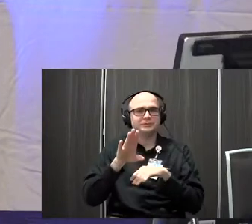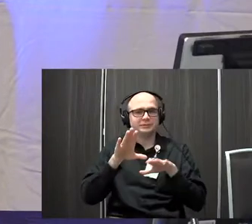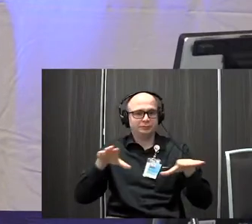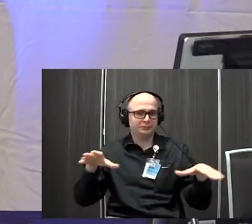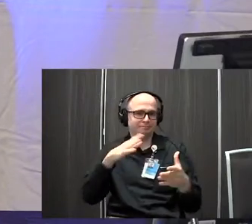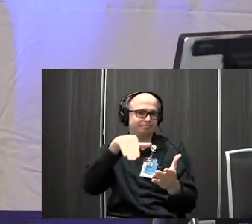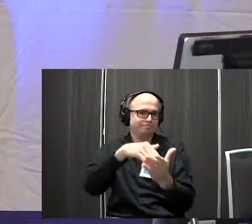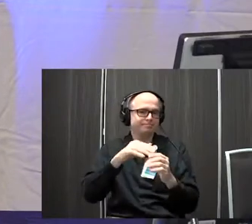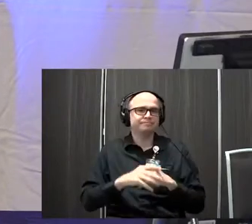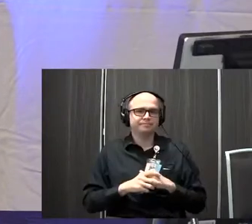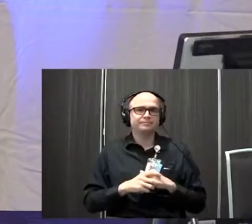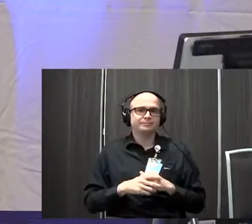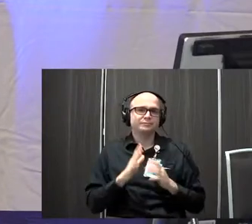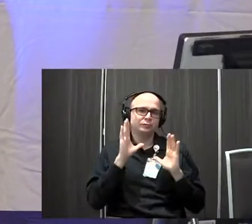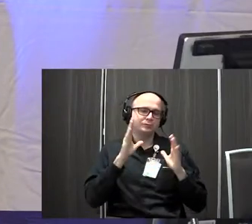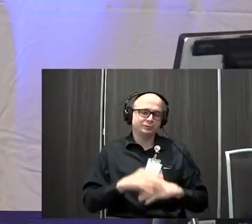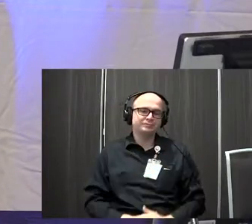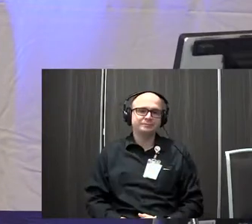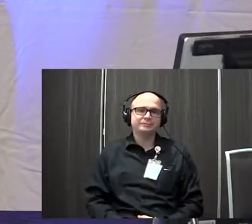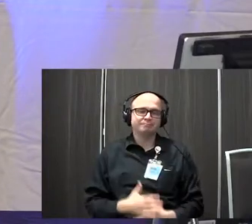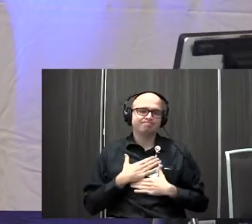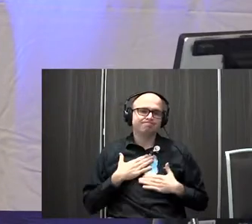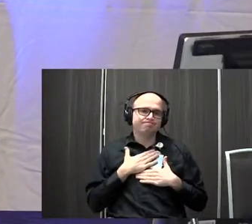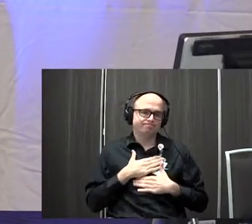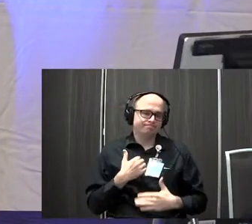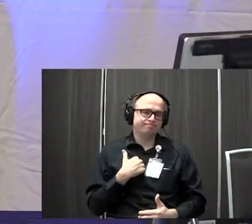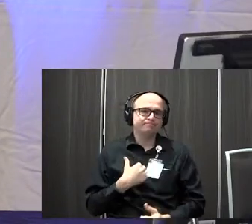Center. So it's been quite the pleasure. Really enjoy it.